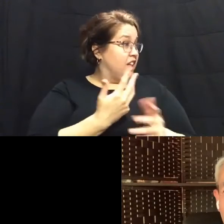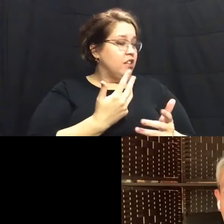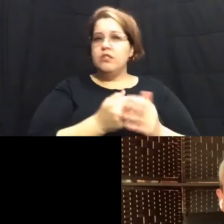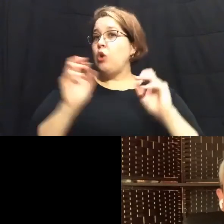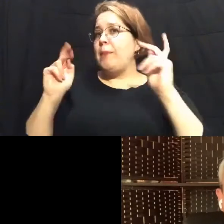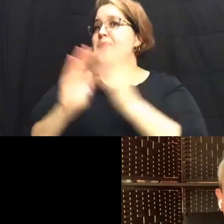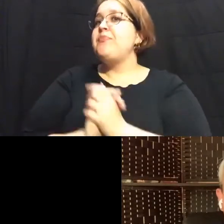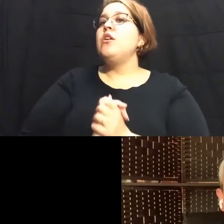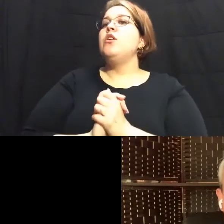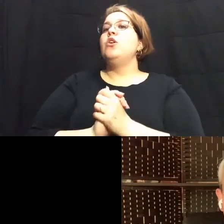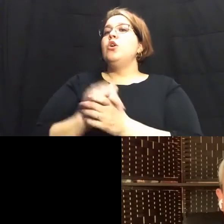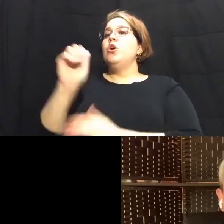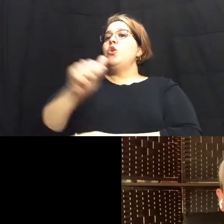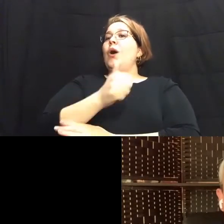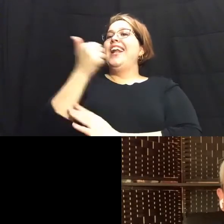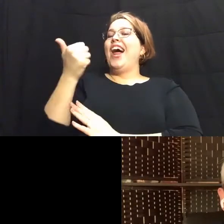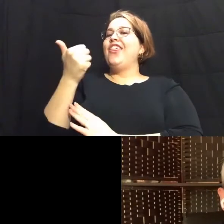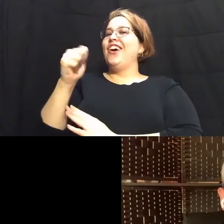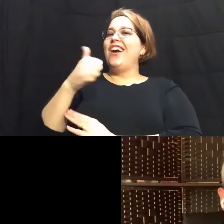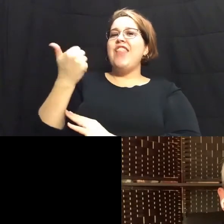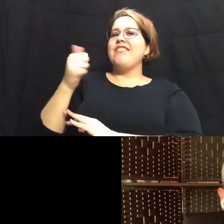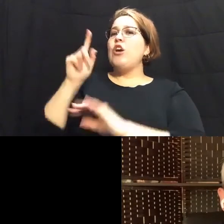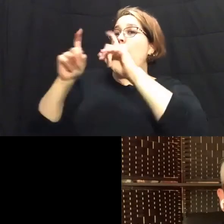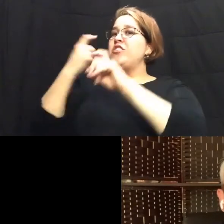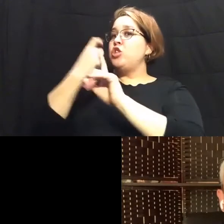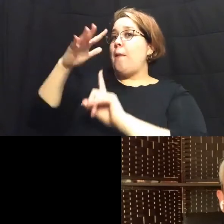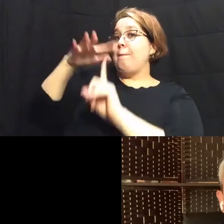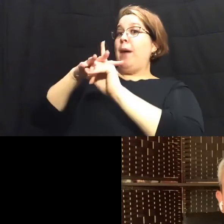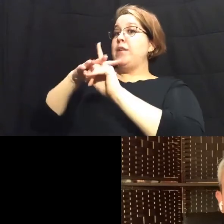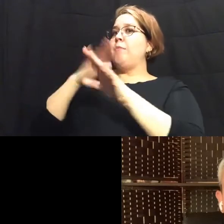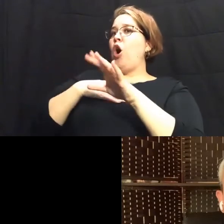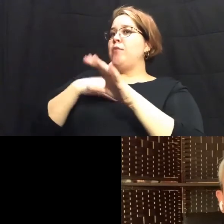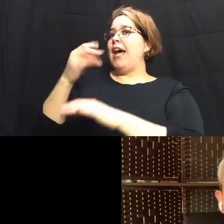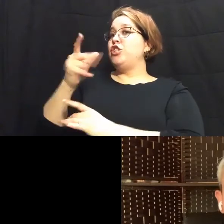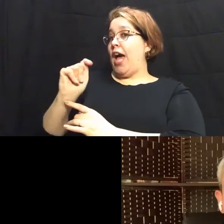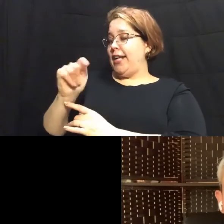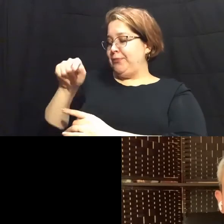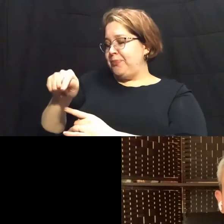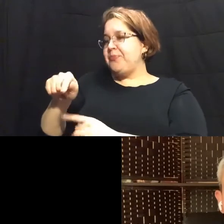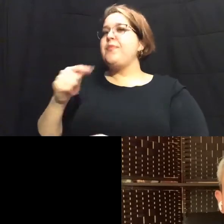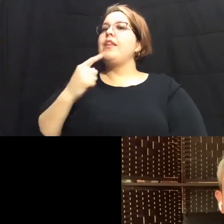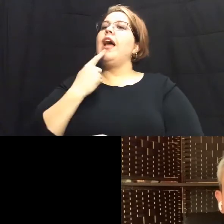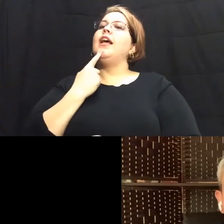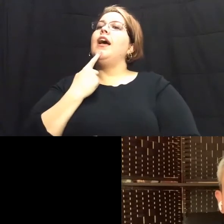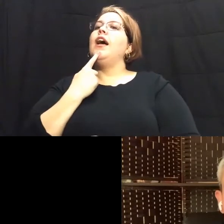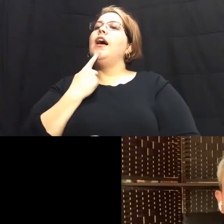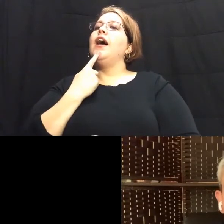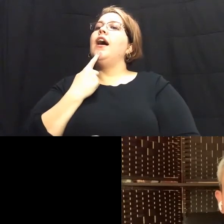so another another um uh question just popped up on my chat and this is um uh